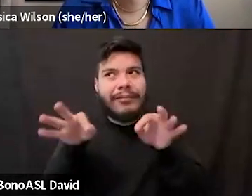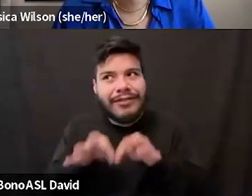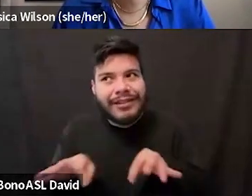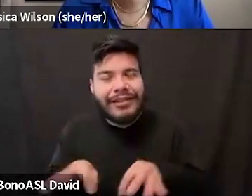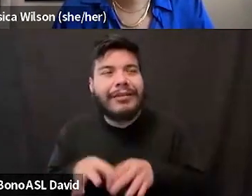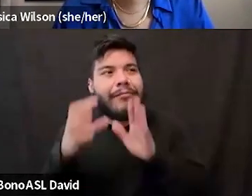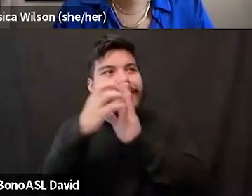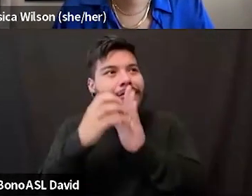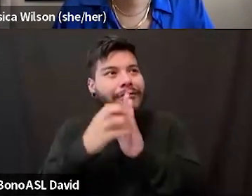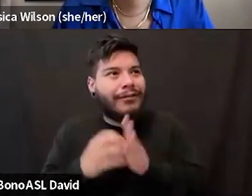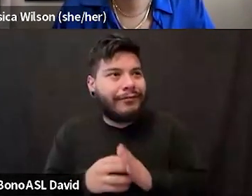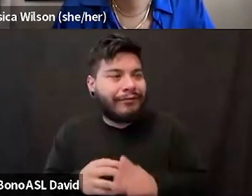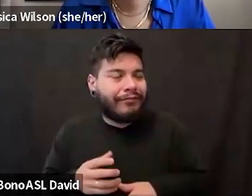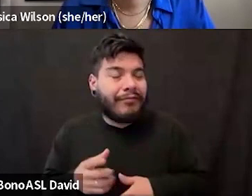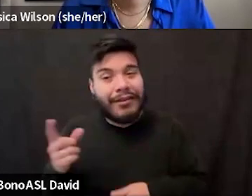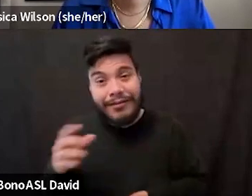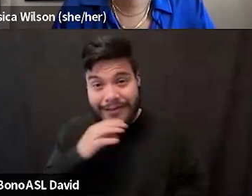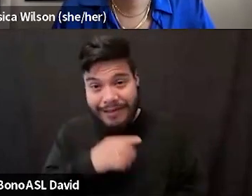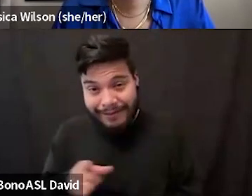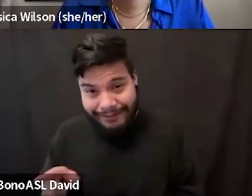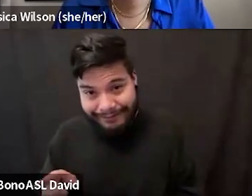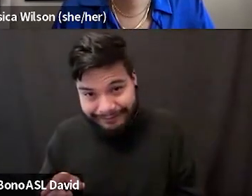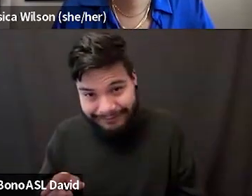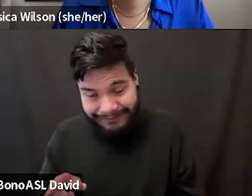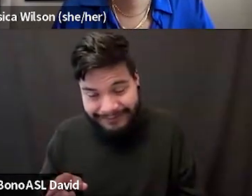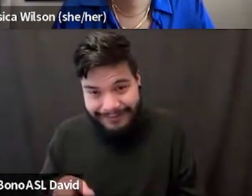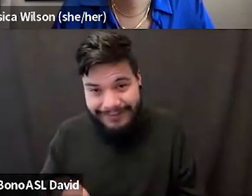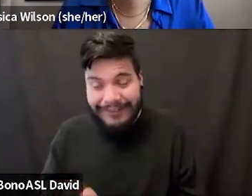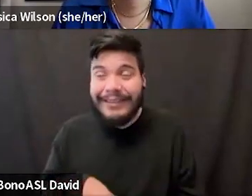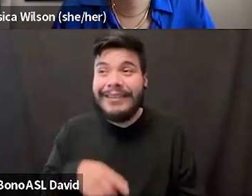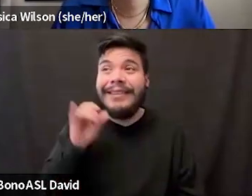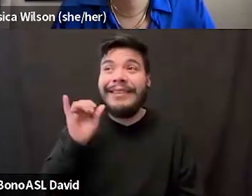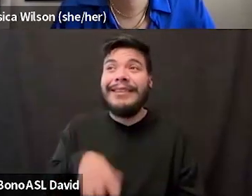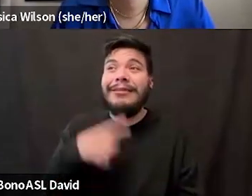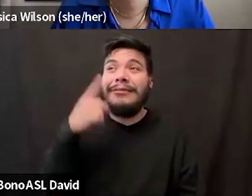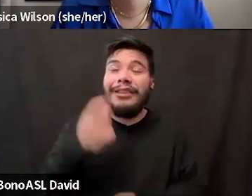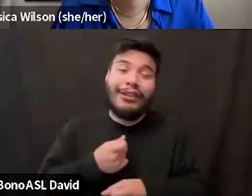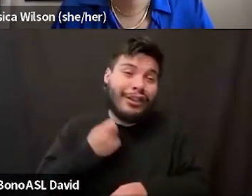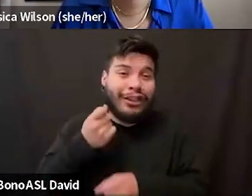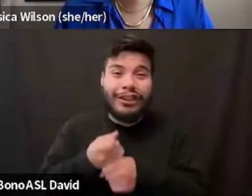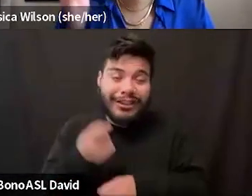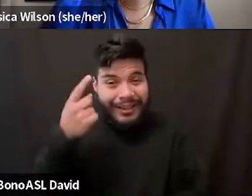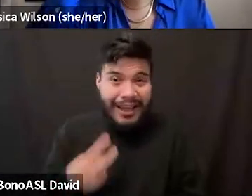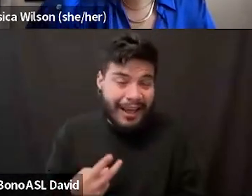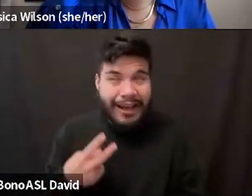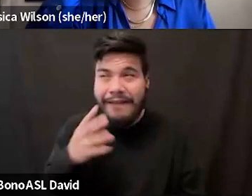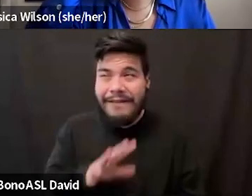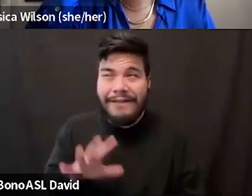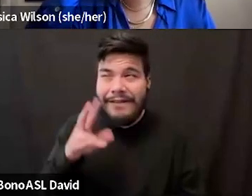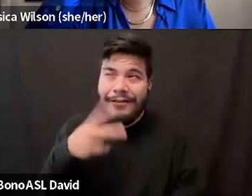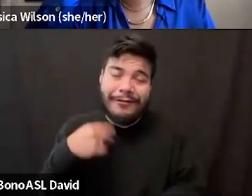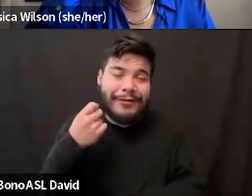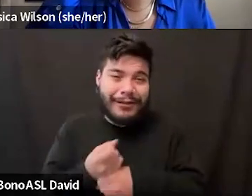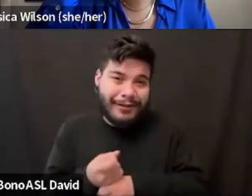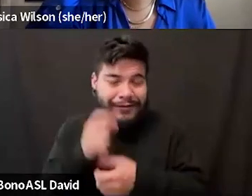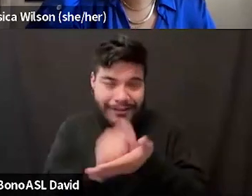from them. And she lied. Uh, so that was a year and a half or so, two years of writing